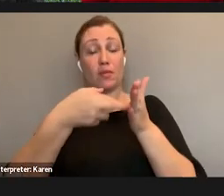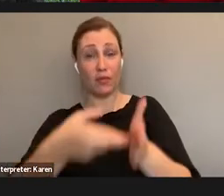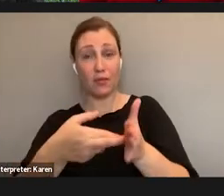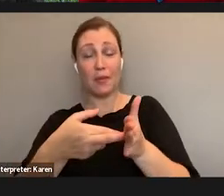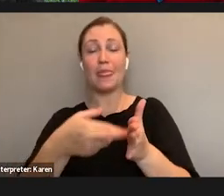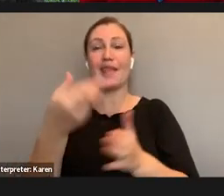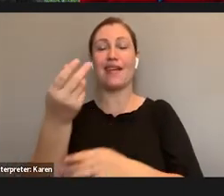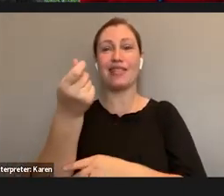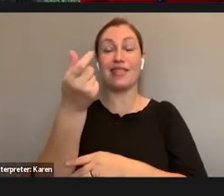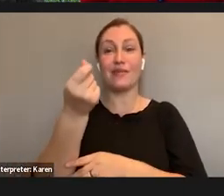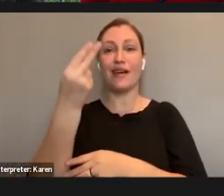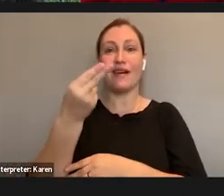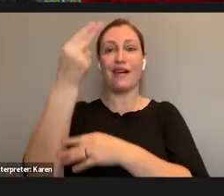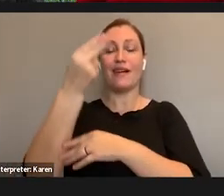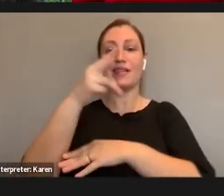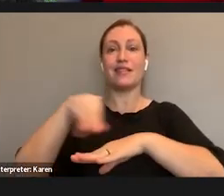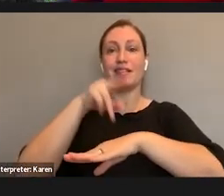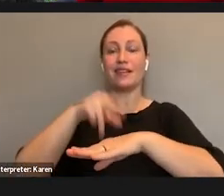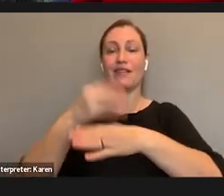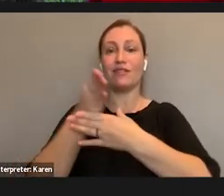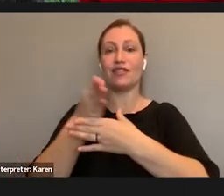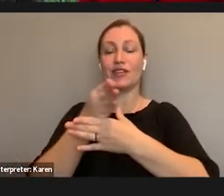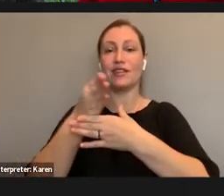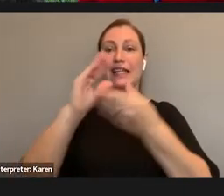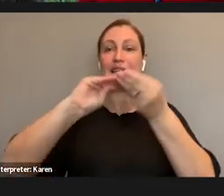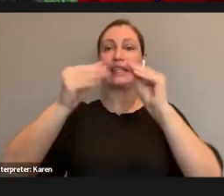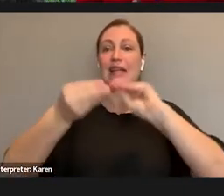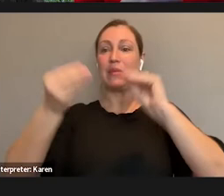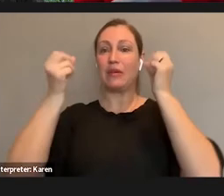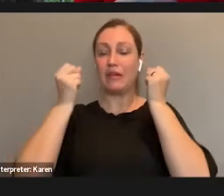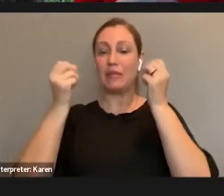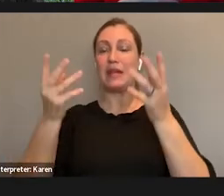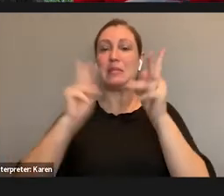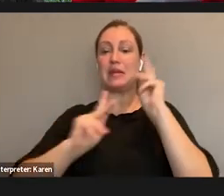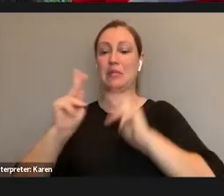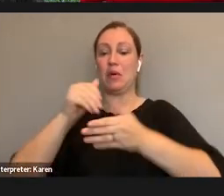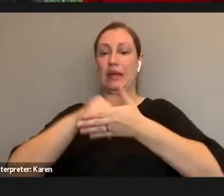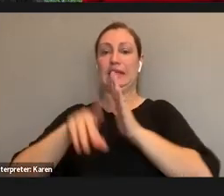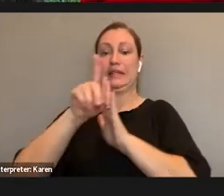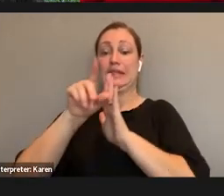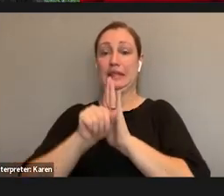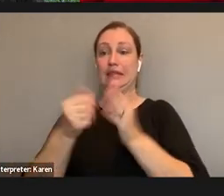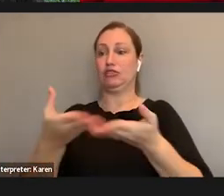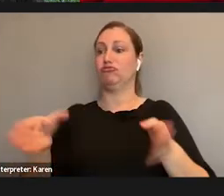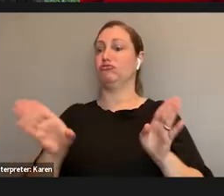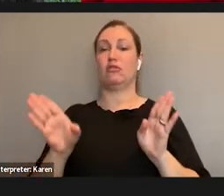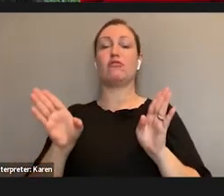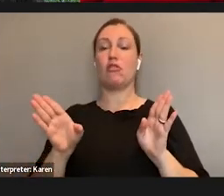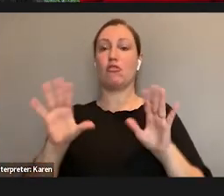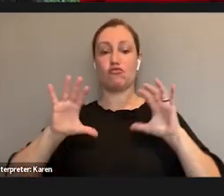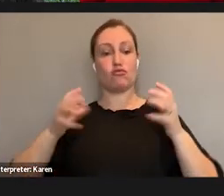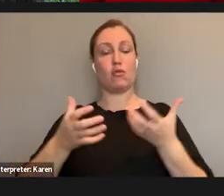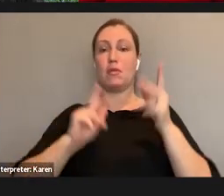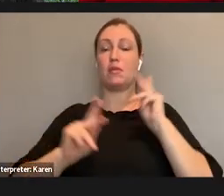higher than the national average of the number of people with disabilities in the general population. So there's a